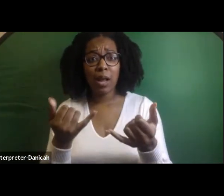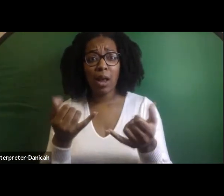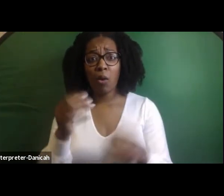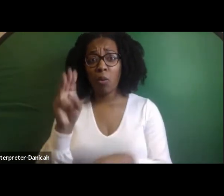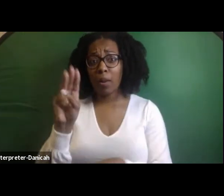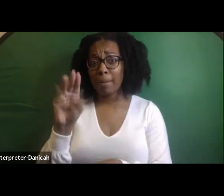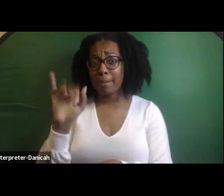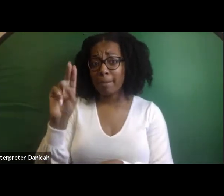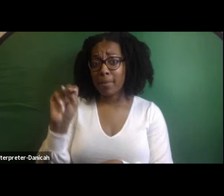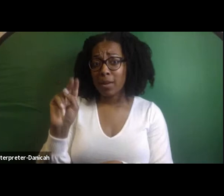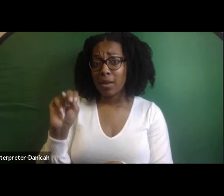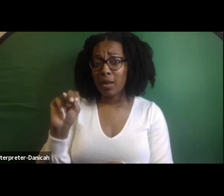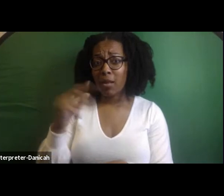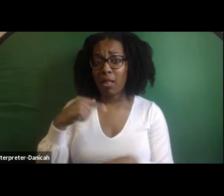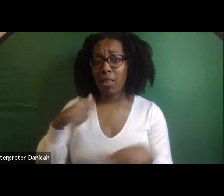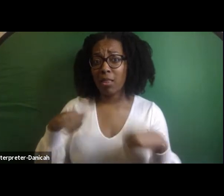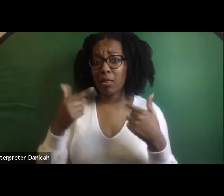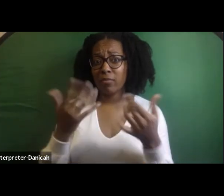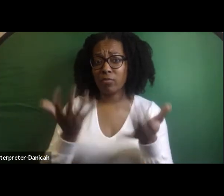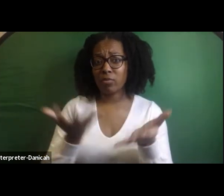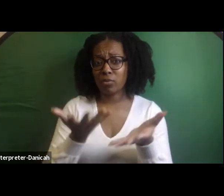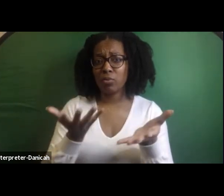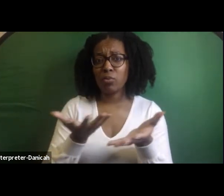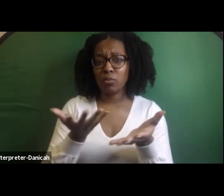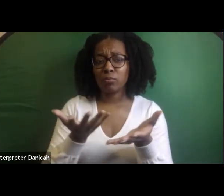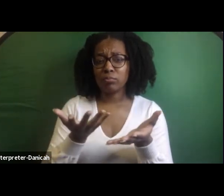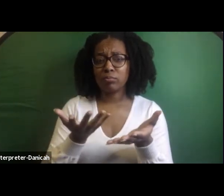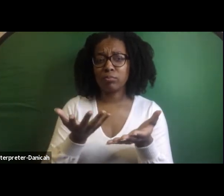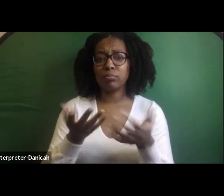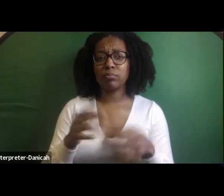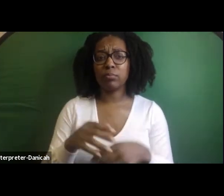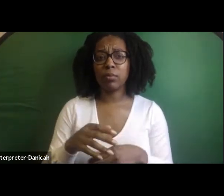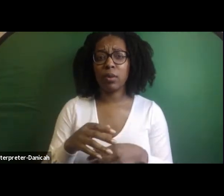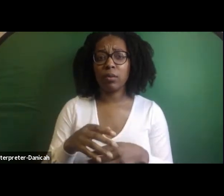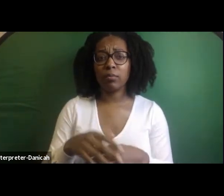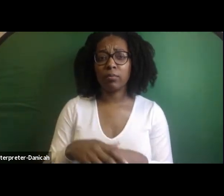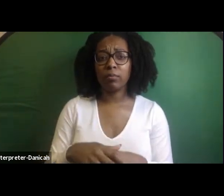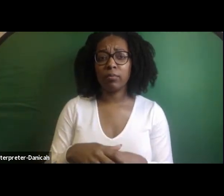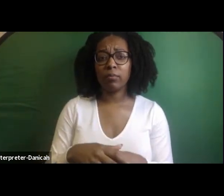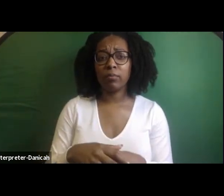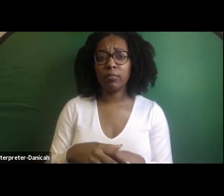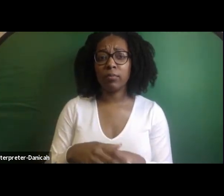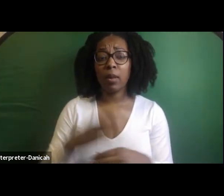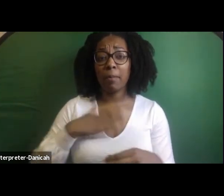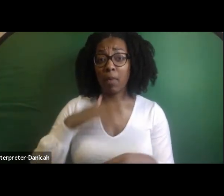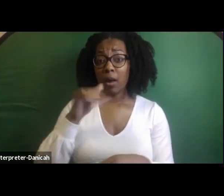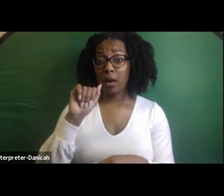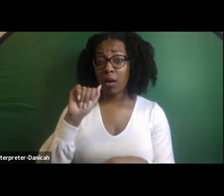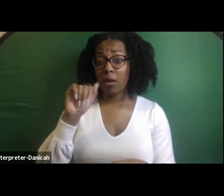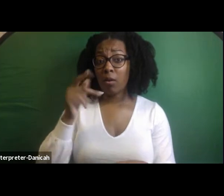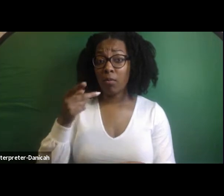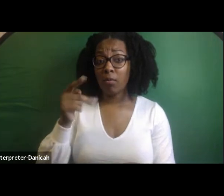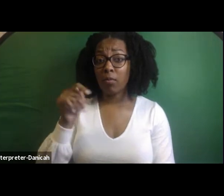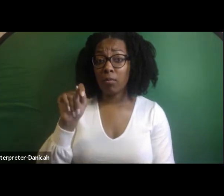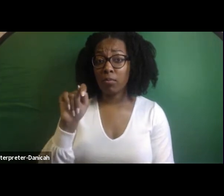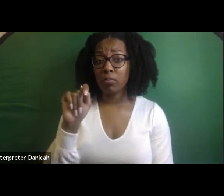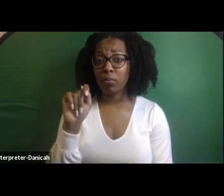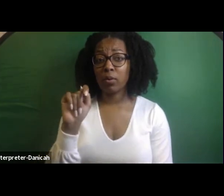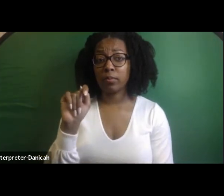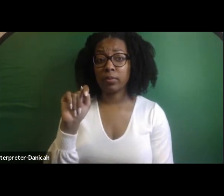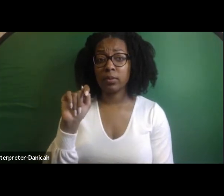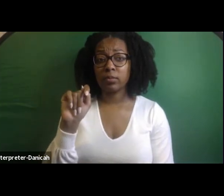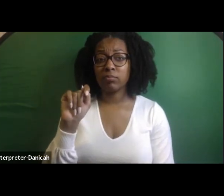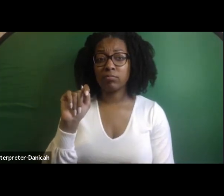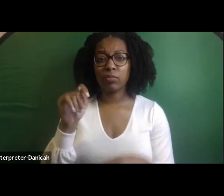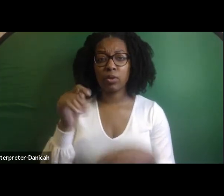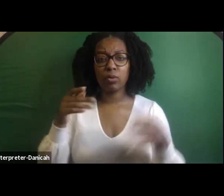that are really close together. I mean, literally right now, where my apartment is, it's on the one